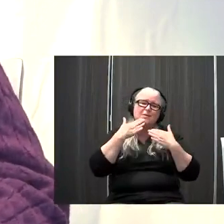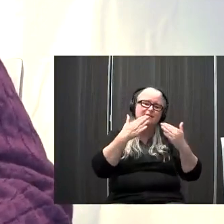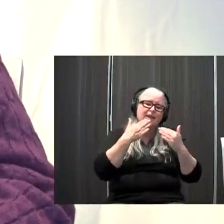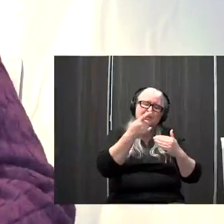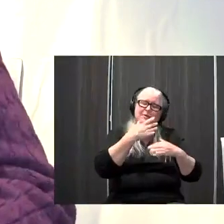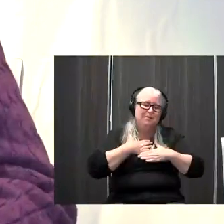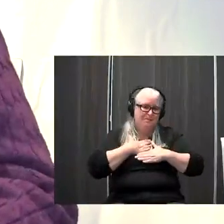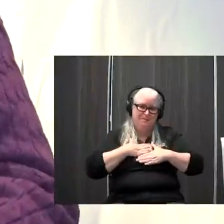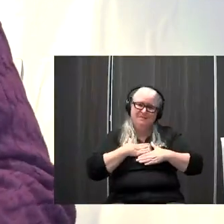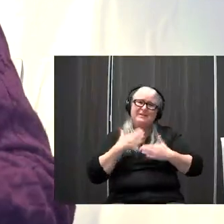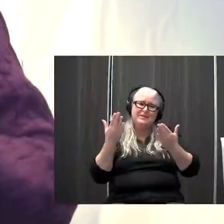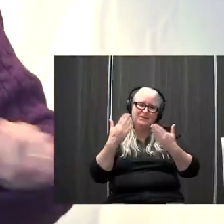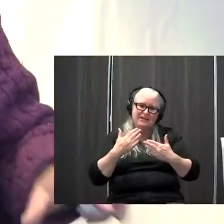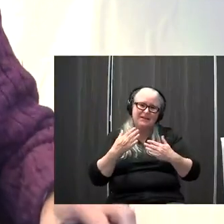such a pleasure to be here thank you you thank you